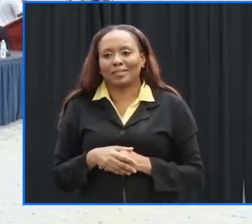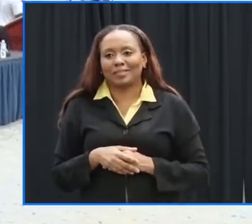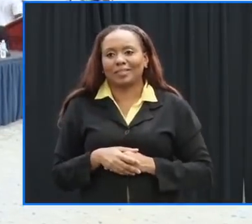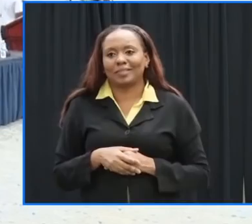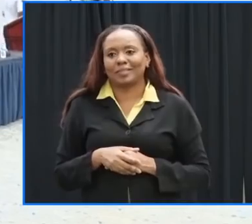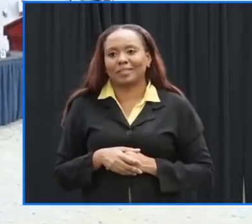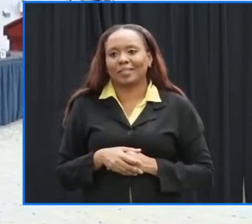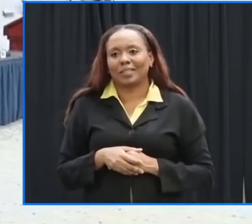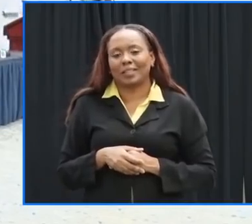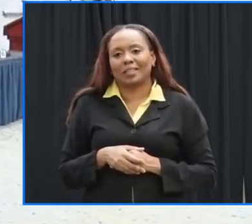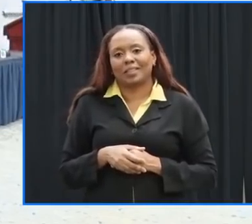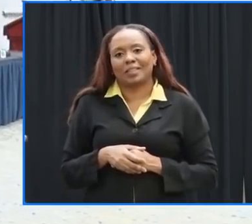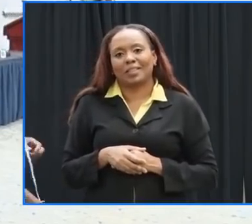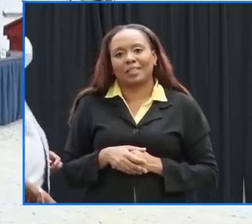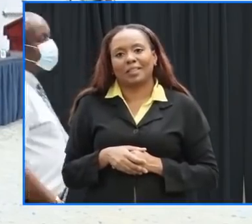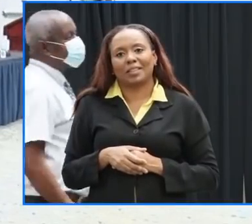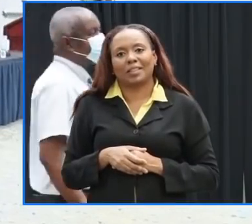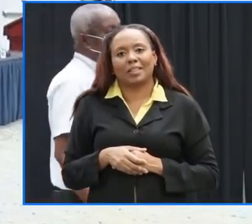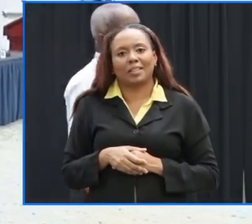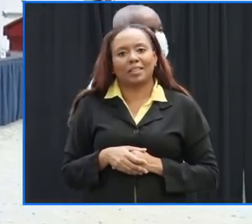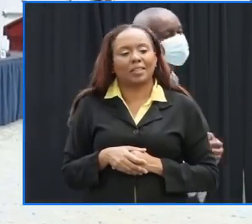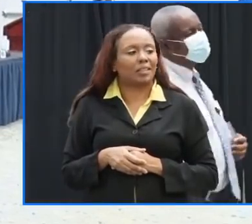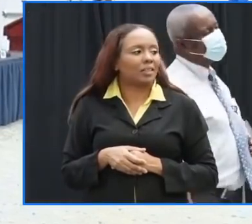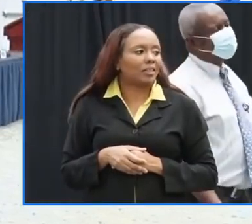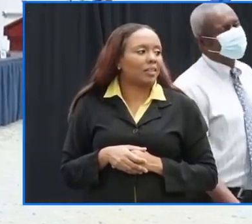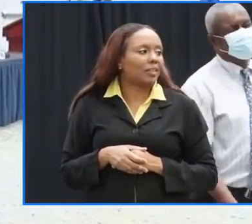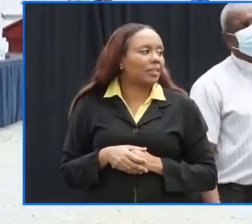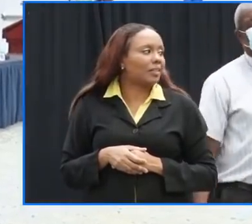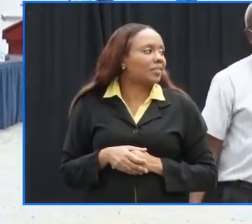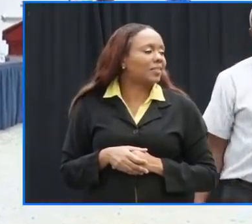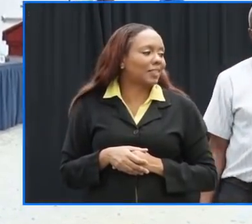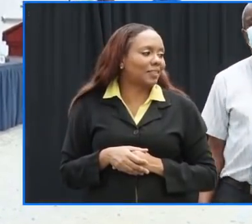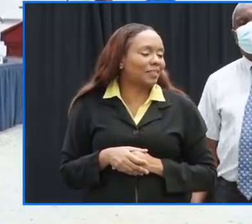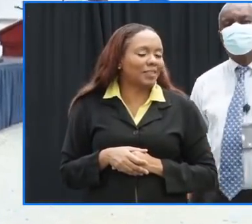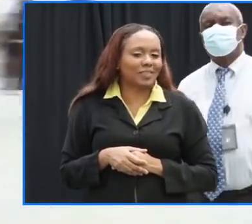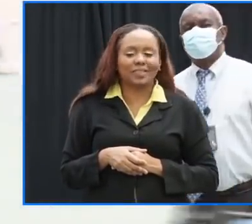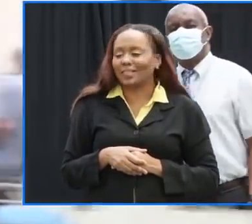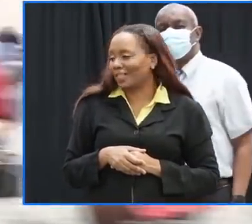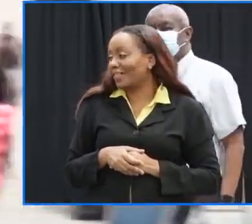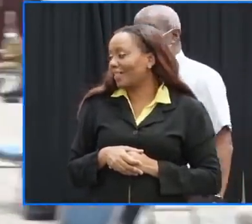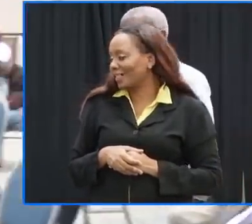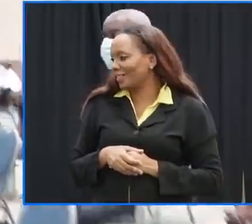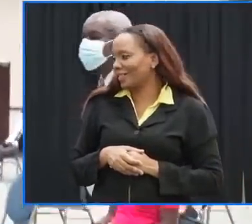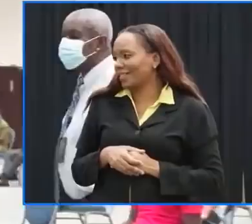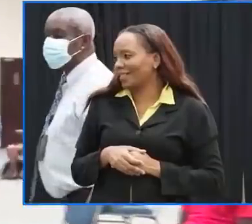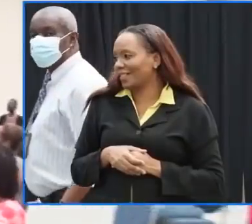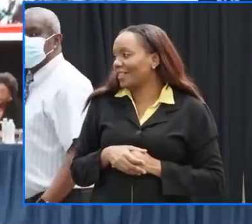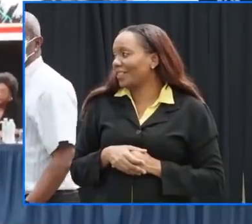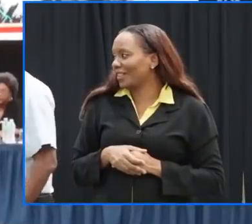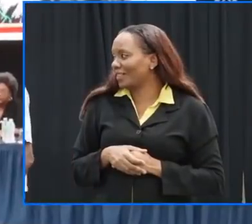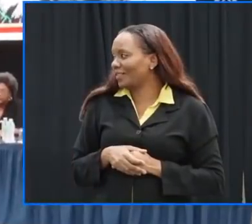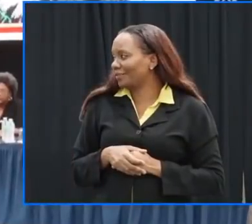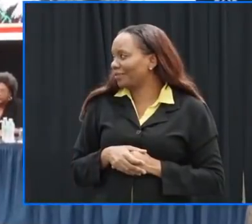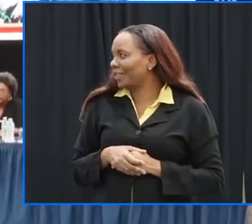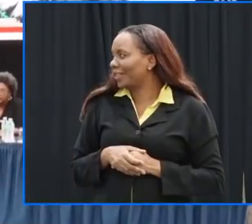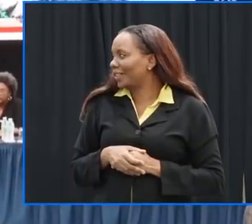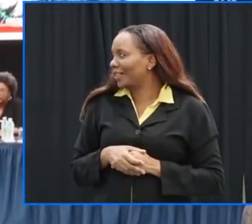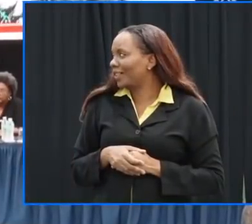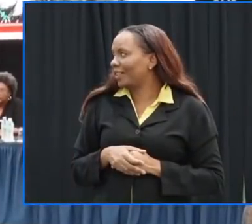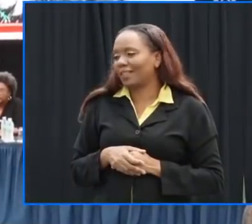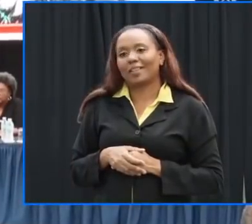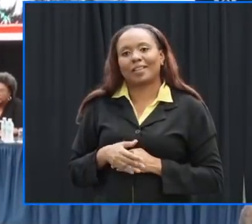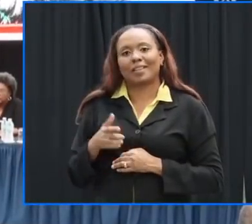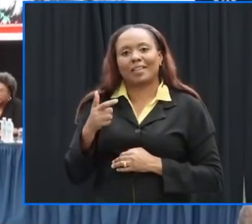katrina again just um dr george i wasn't asking about entering the shelters i was saying about leaving the shelters